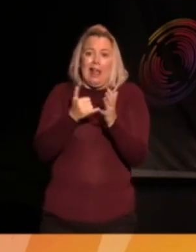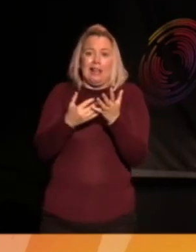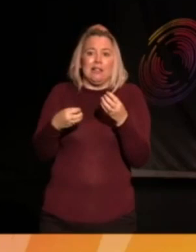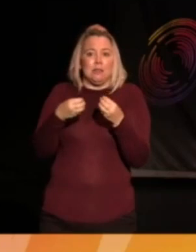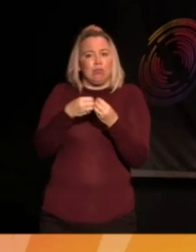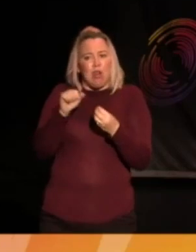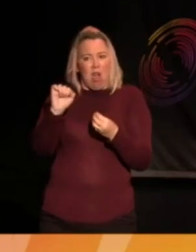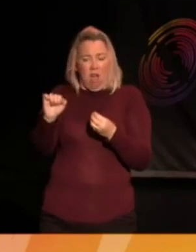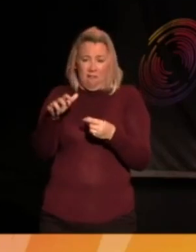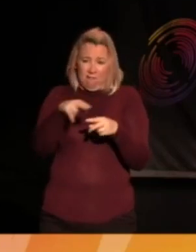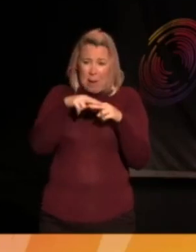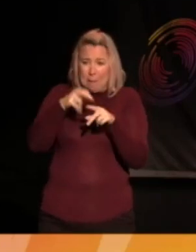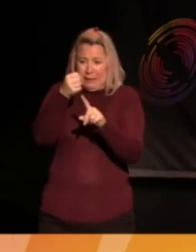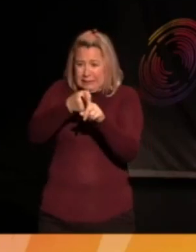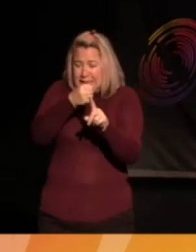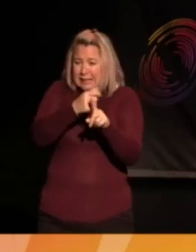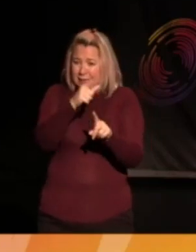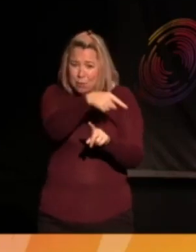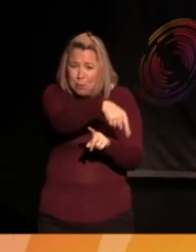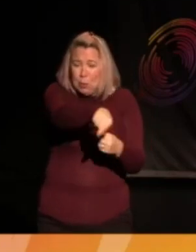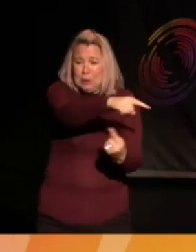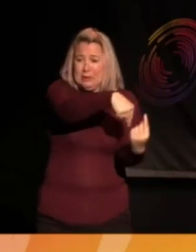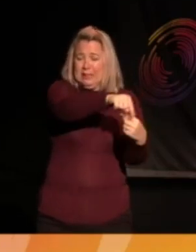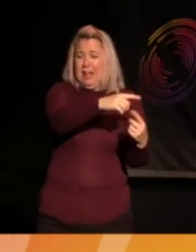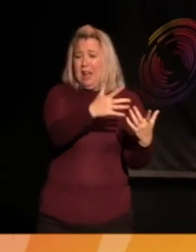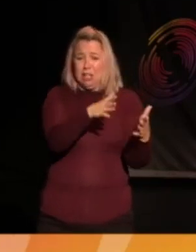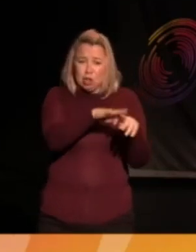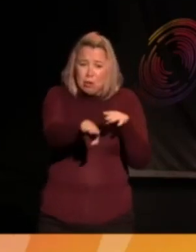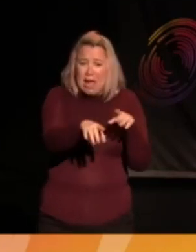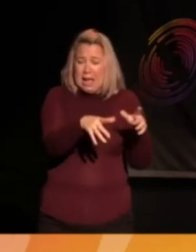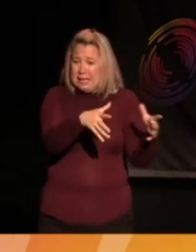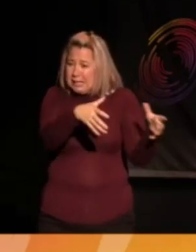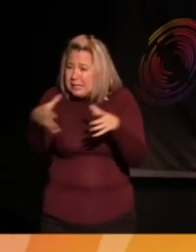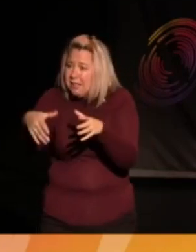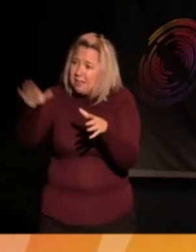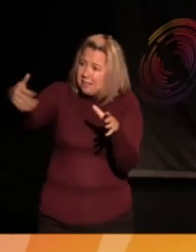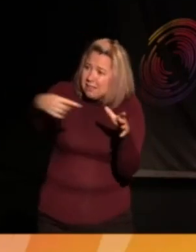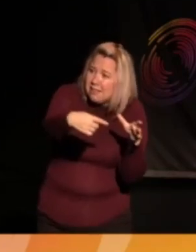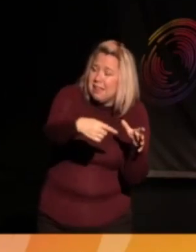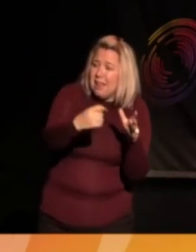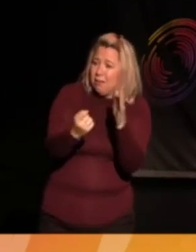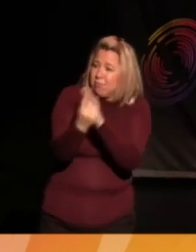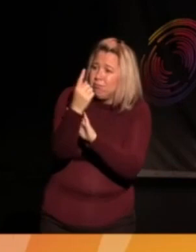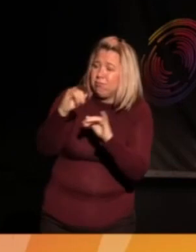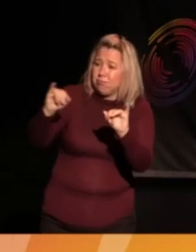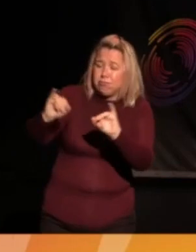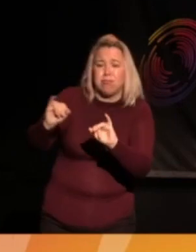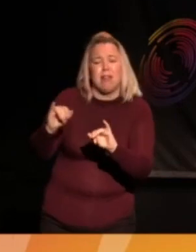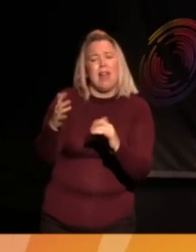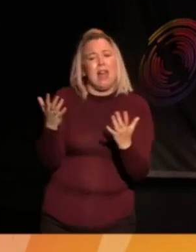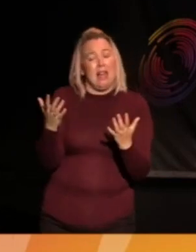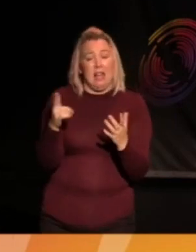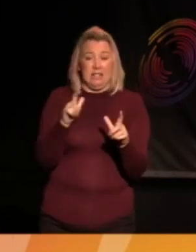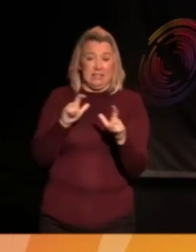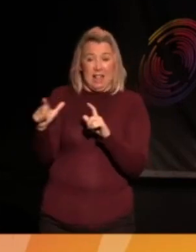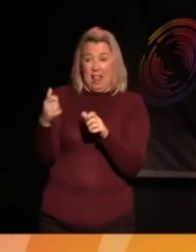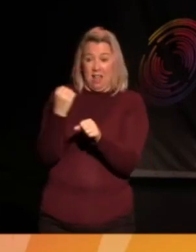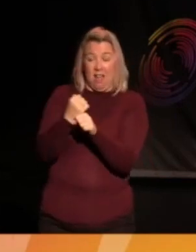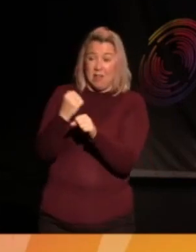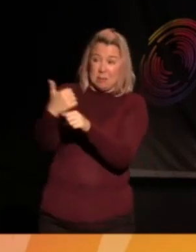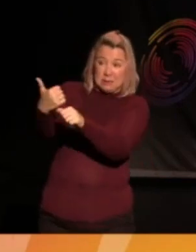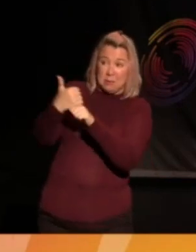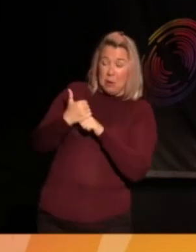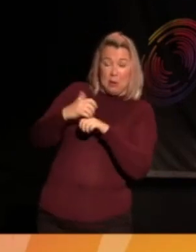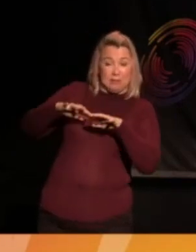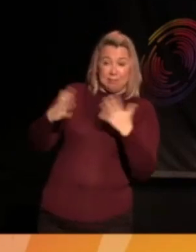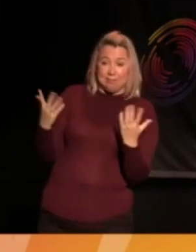Hillsborough families, again, having to fight my own side and the machine of government, it was pretty terrifying, I'll be honest. And so I